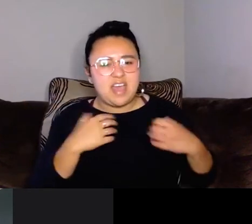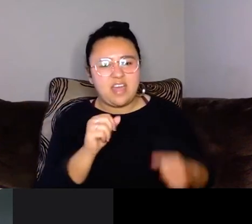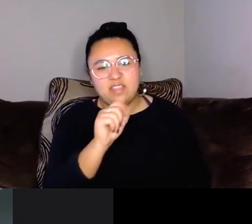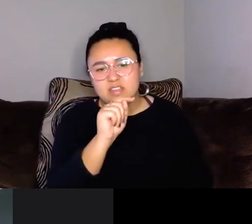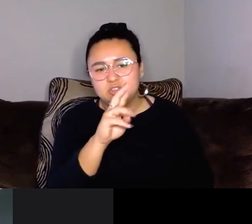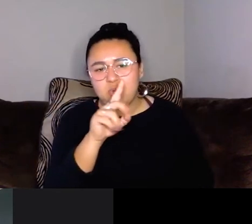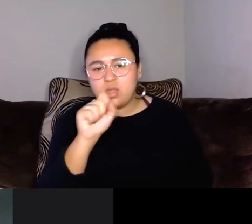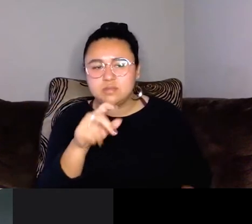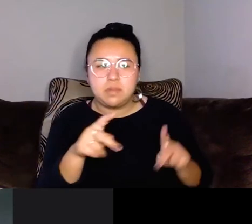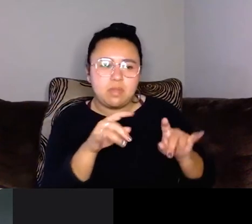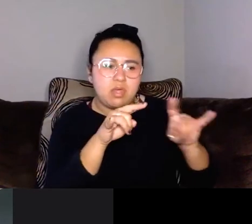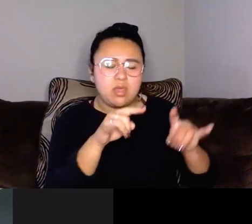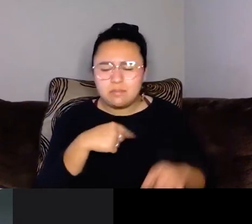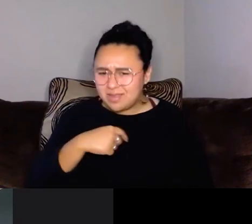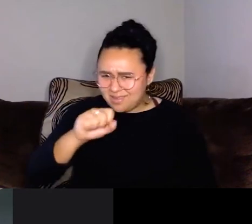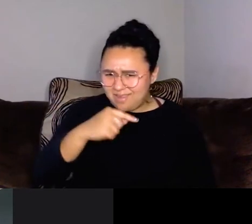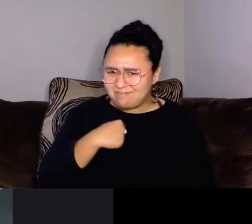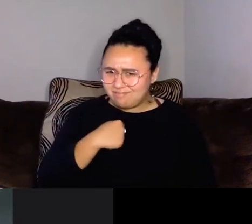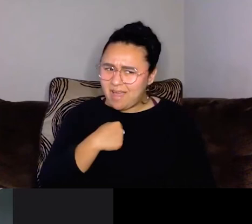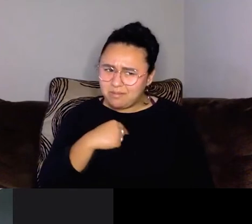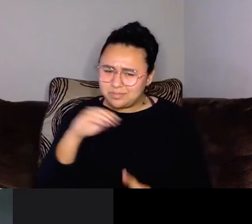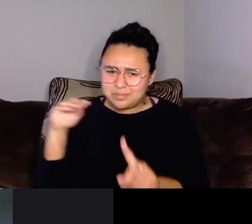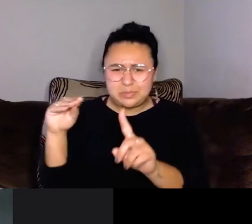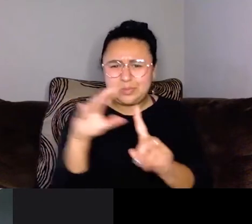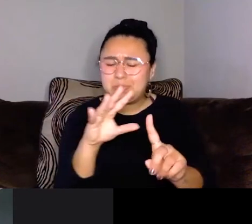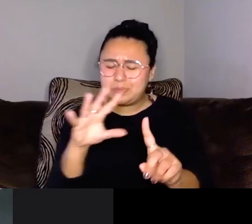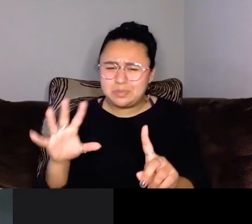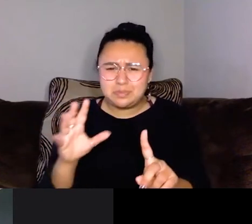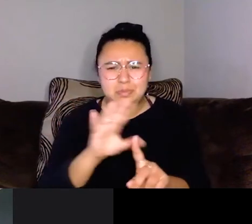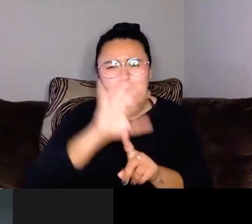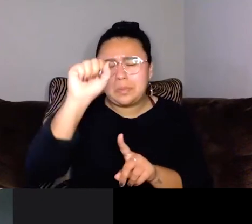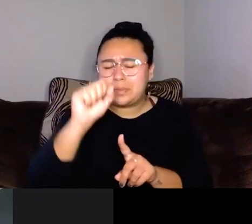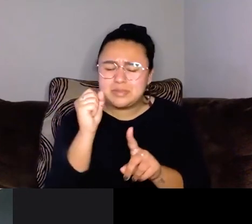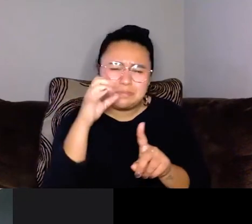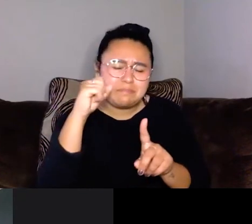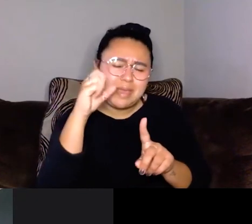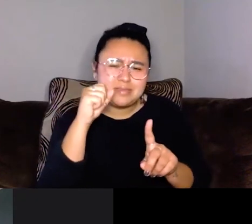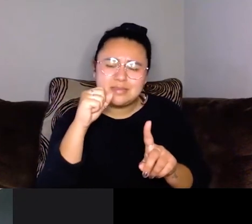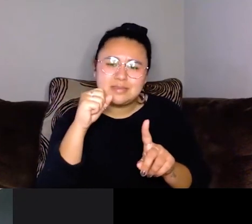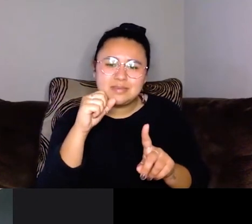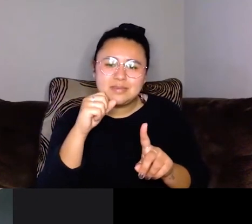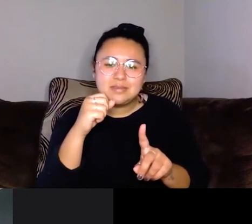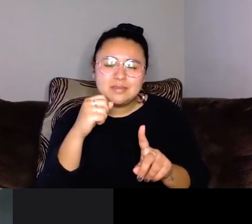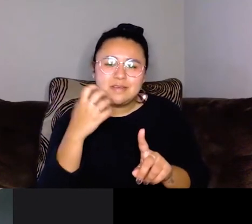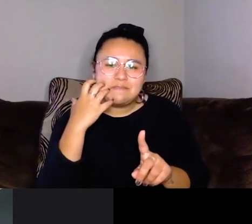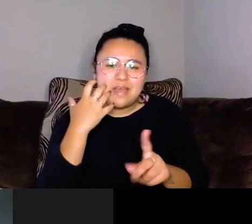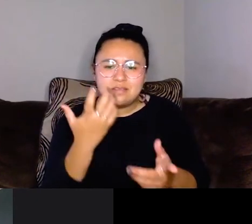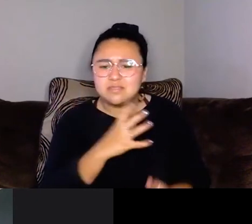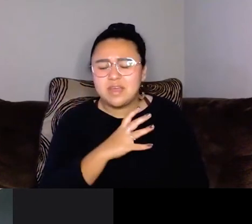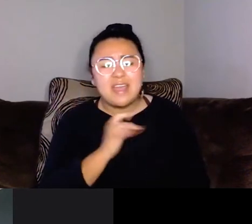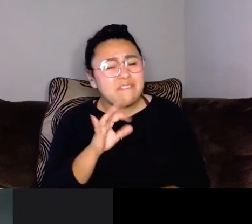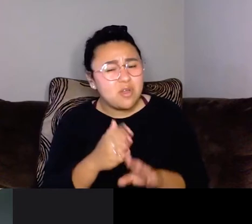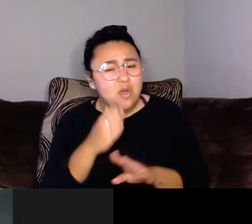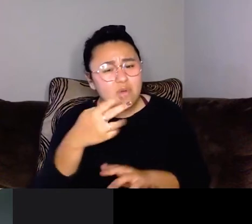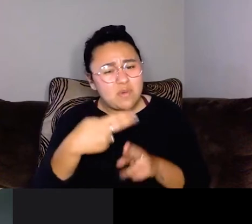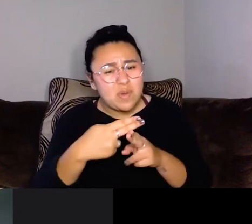it. What's wrong with that? You know, if you think somebody is unhealthy because they're overweight, which I won't even go into that just because